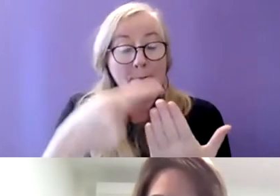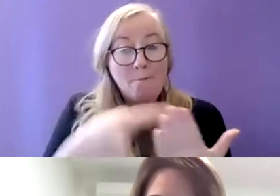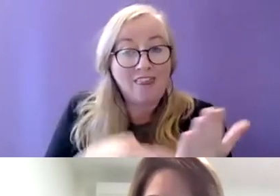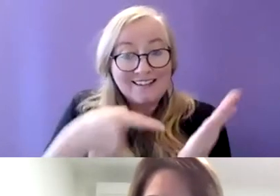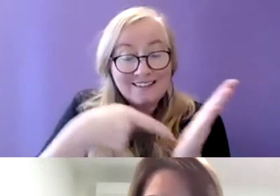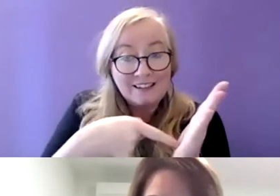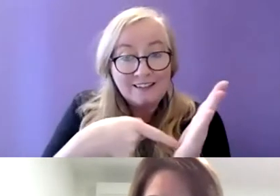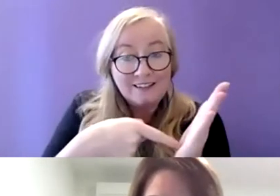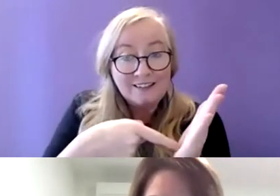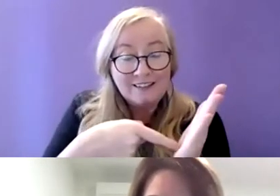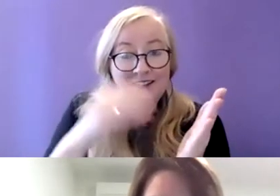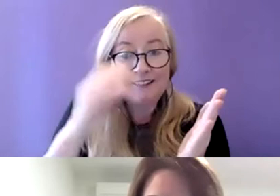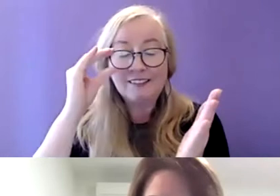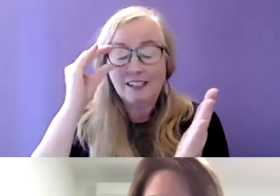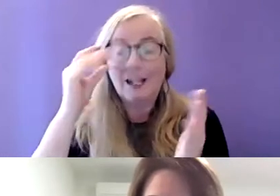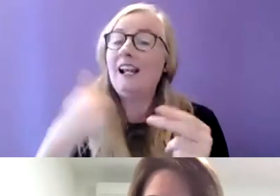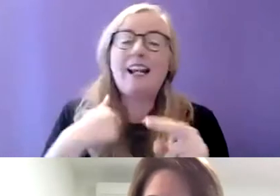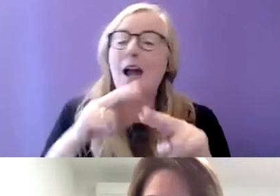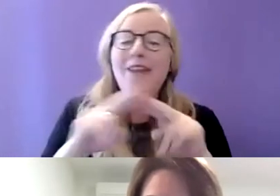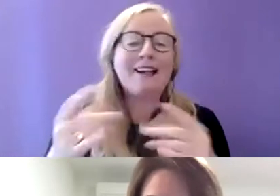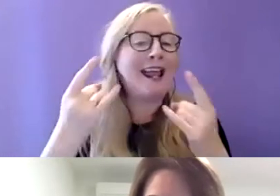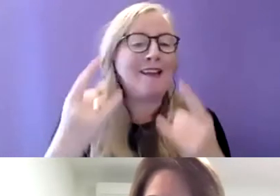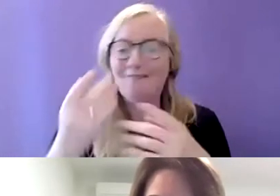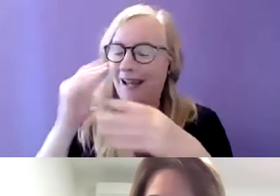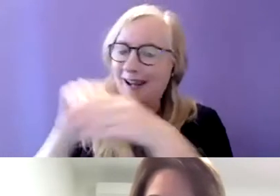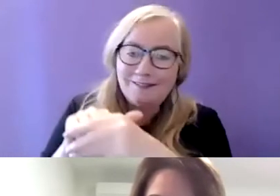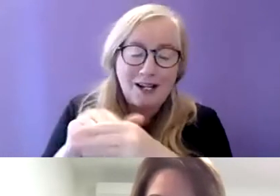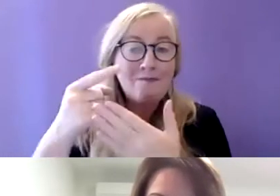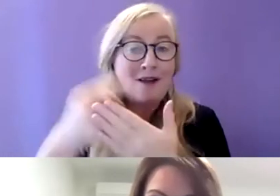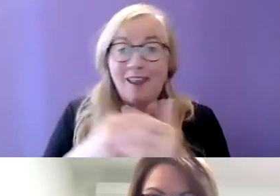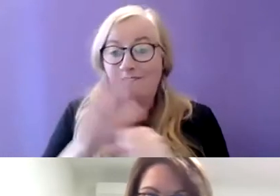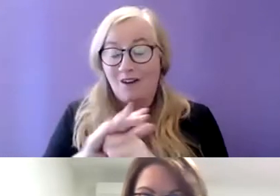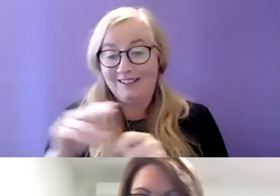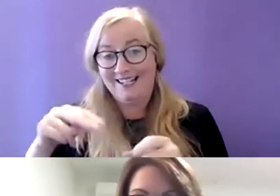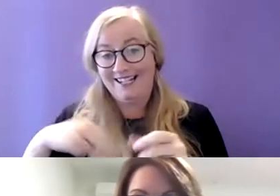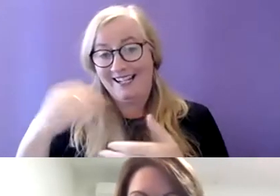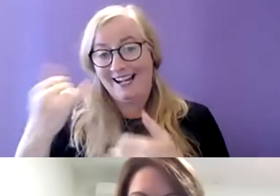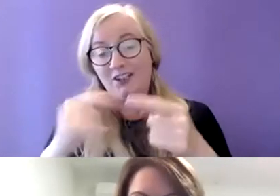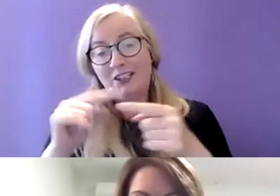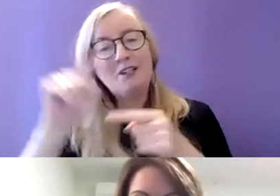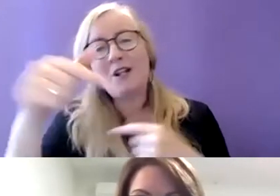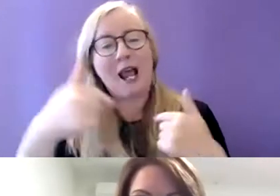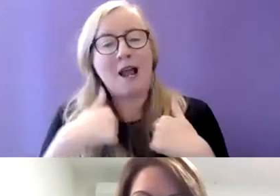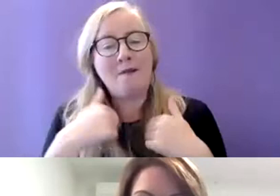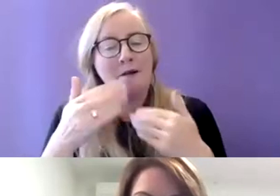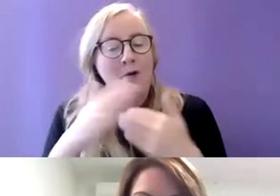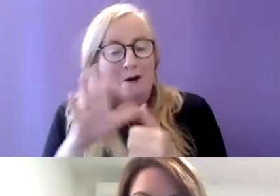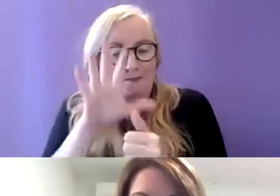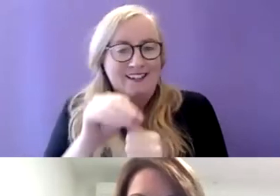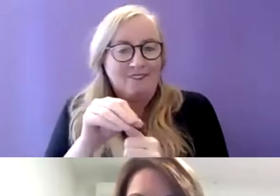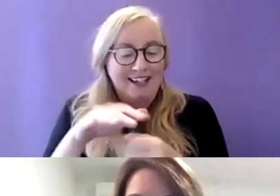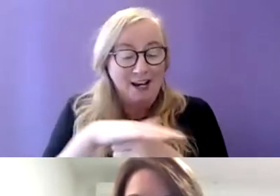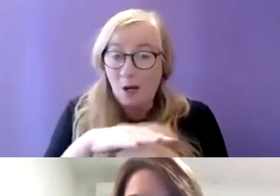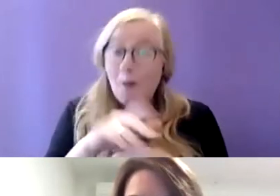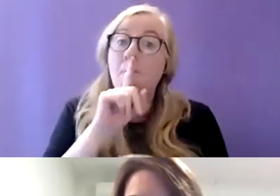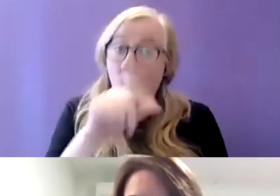it and I'm not heavily involved in the policy initiative going into next year my area is more specific but we